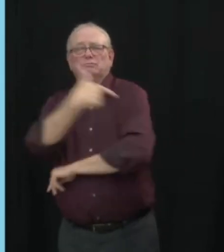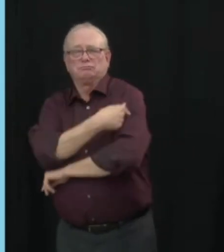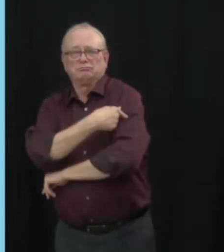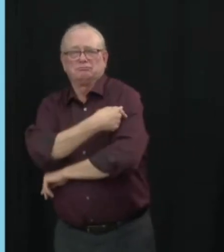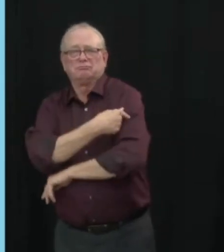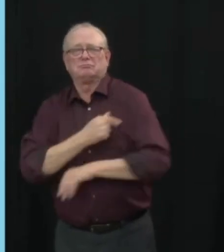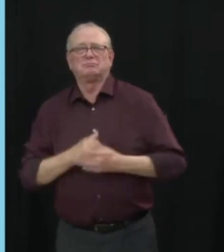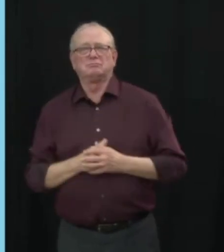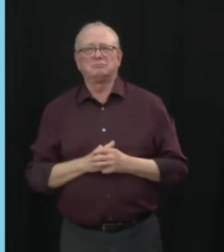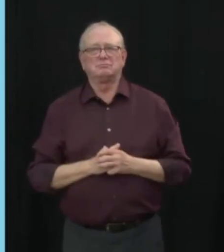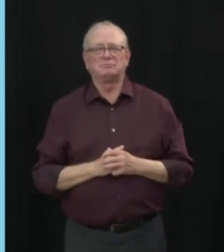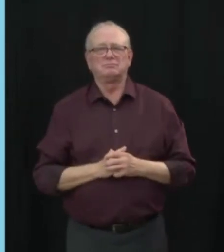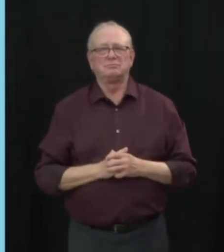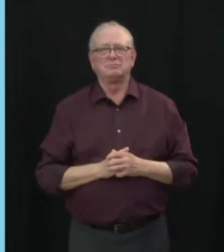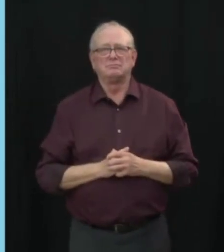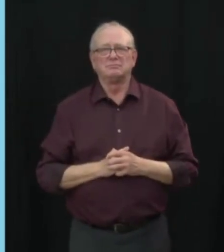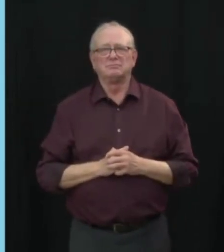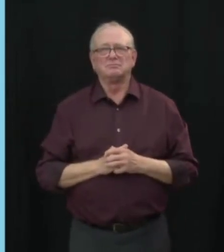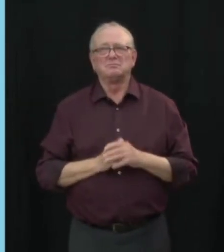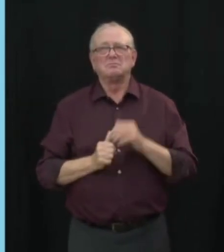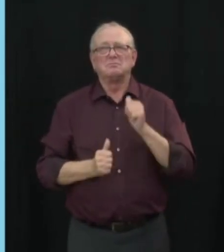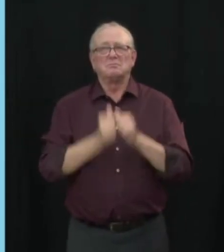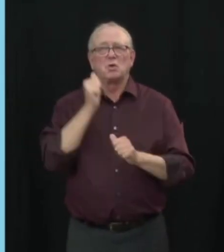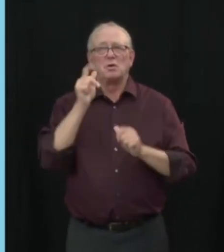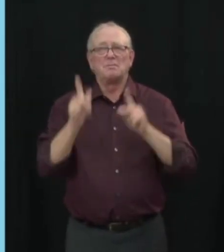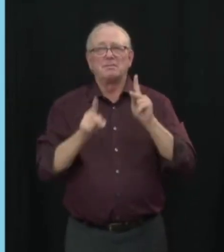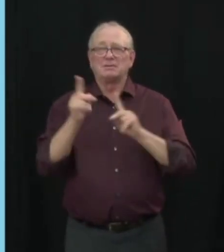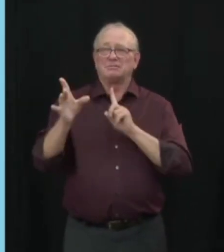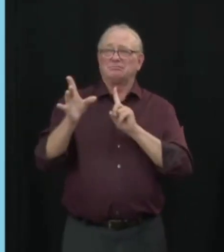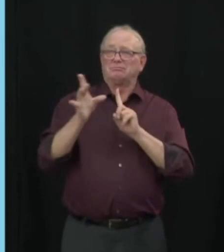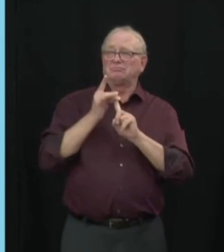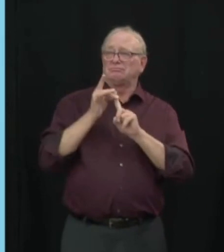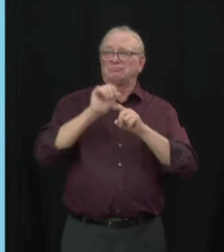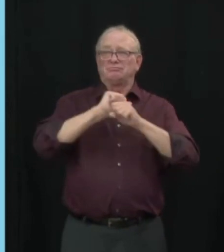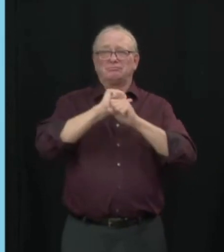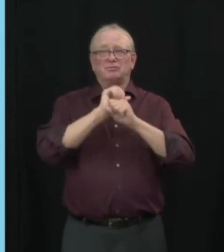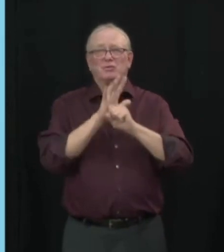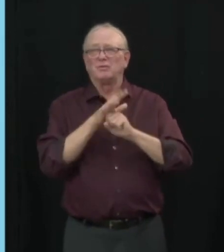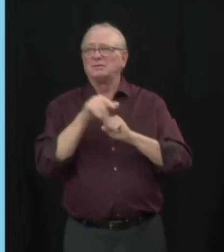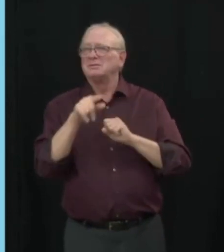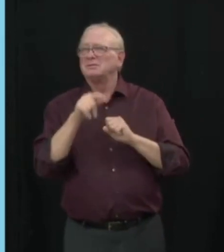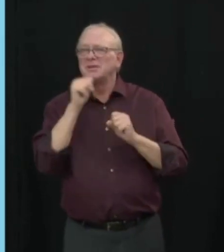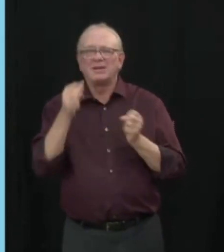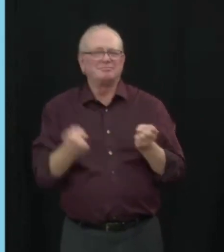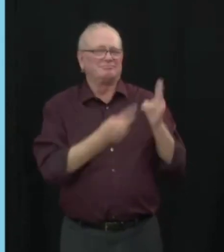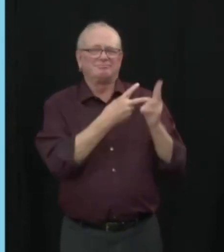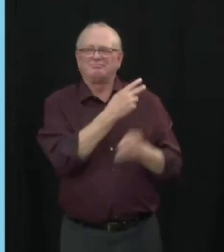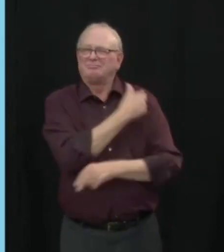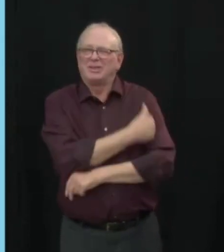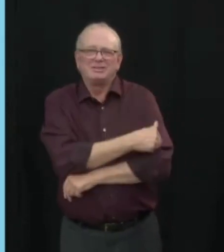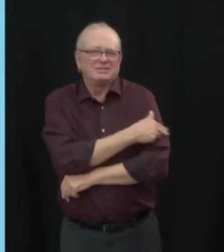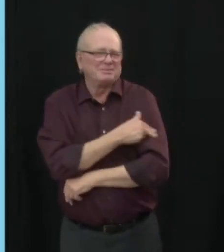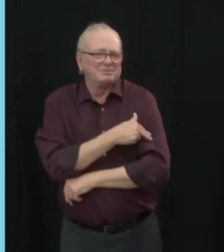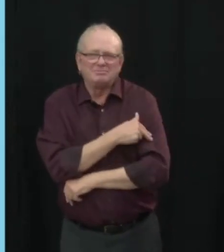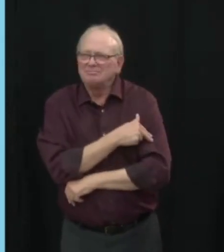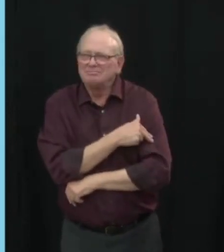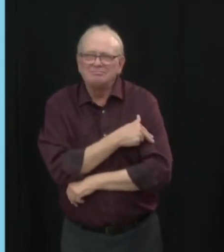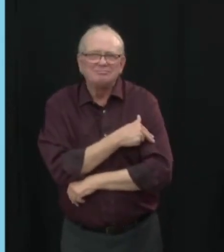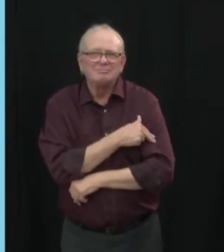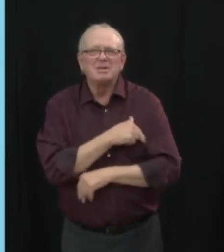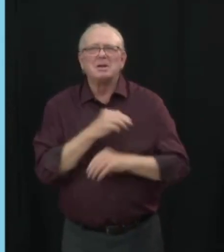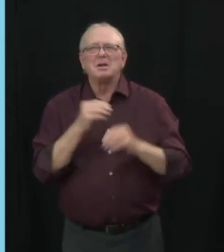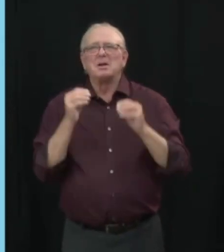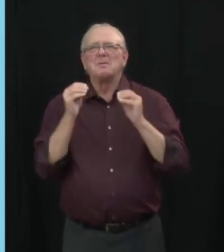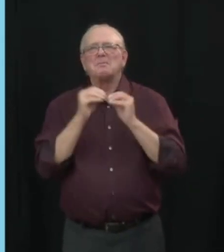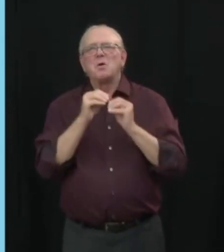-19 do not need hospital care, and especially with high two-dose coverage, at this point, the initial infection will be mild for most